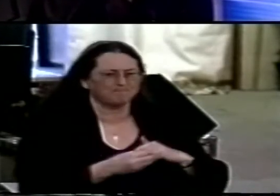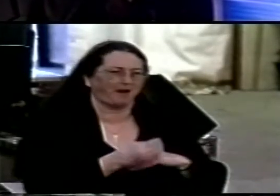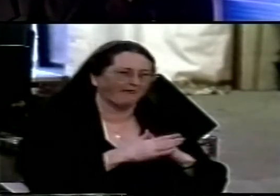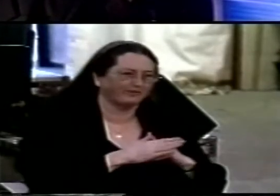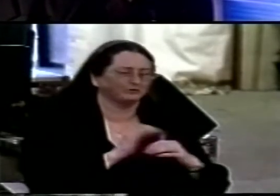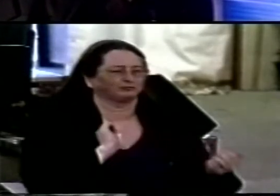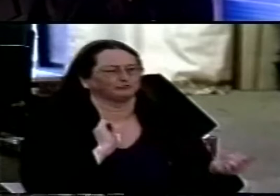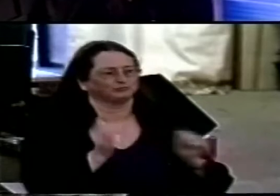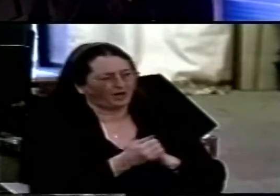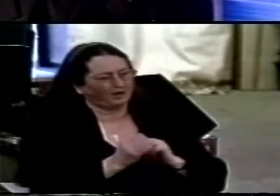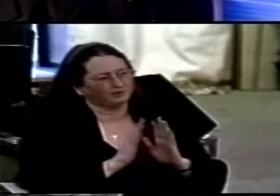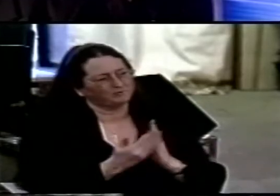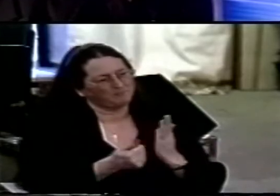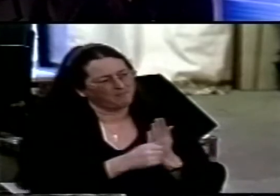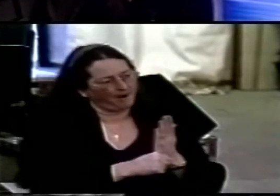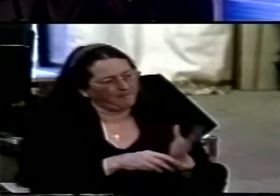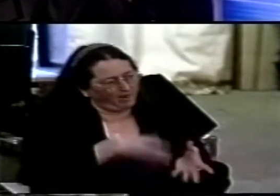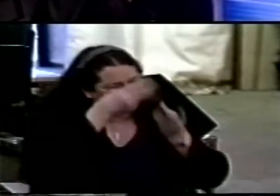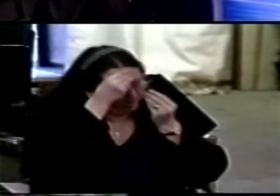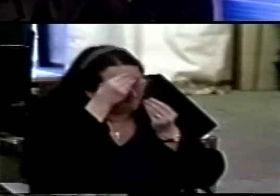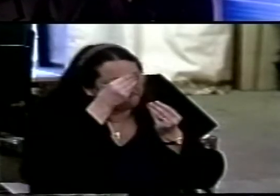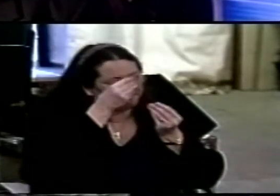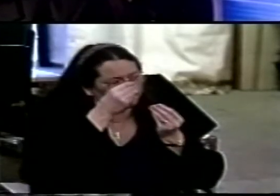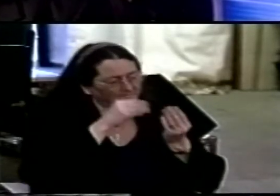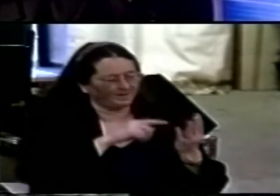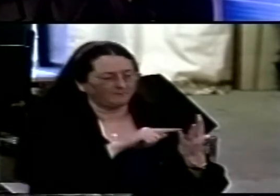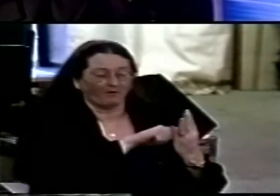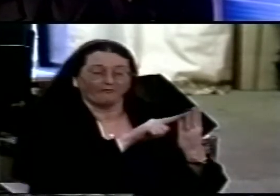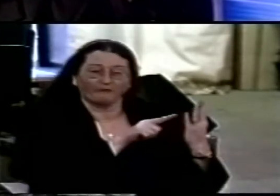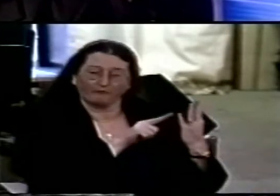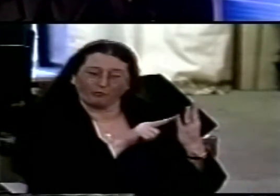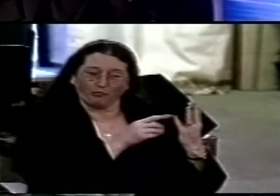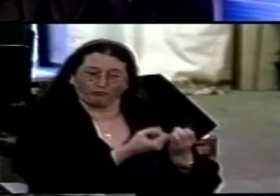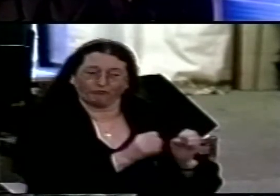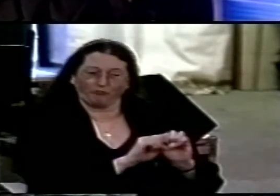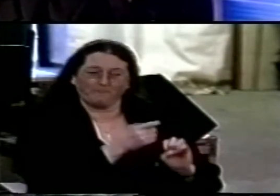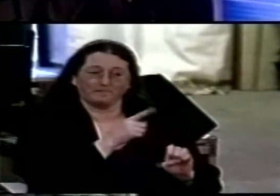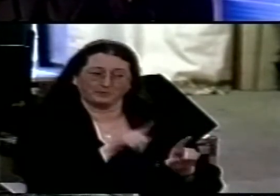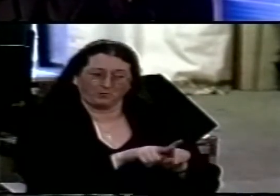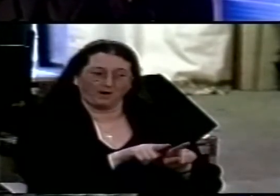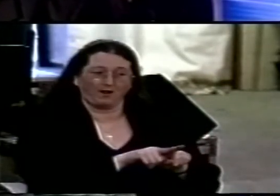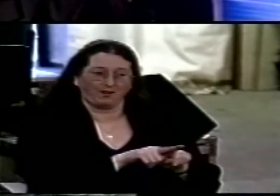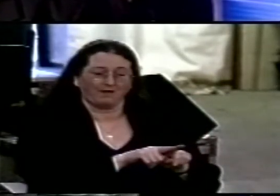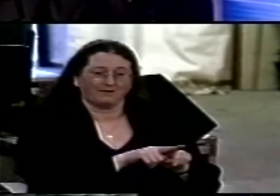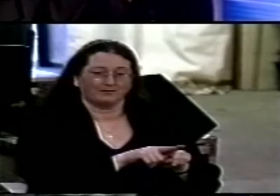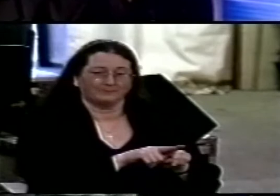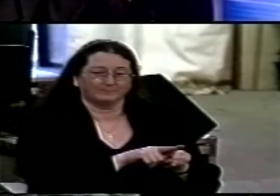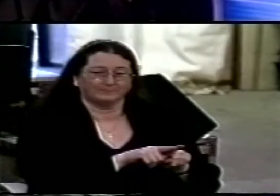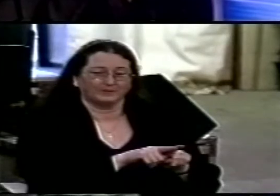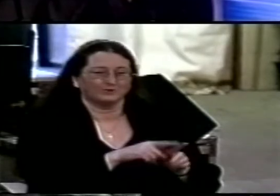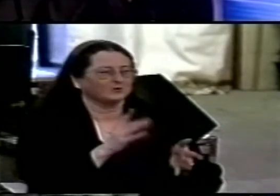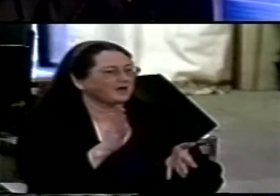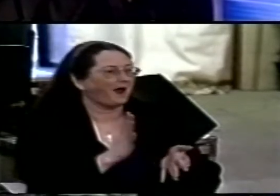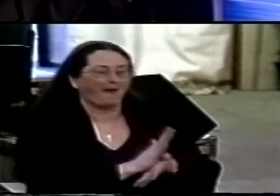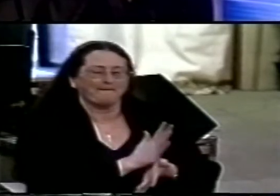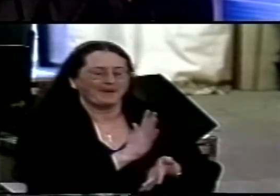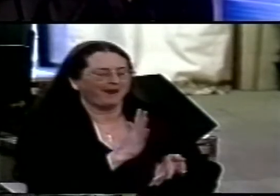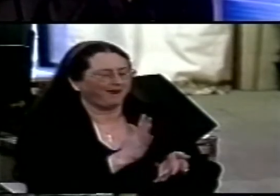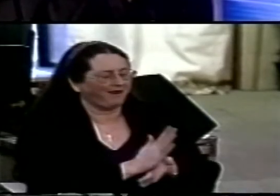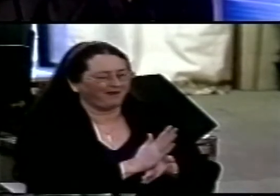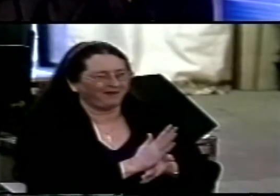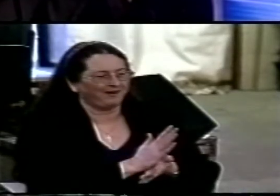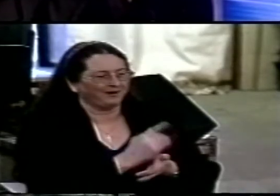reading everything was just transformed but we did find a fourth group of people who were just glad for the Toronto